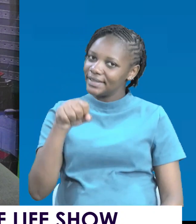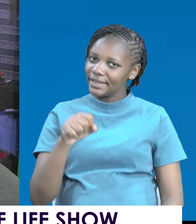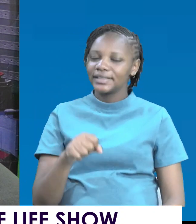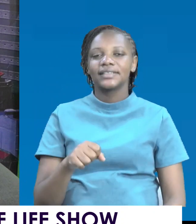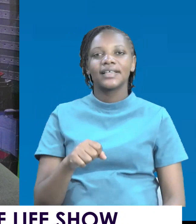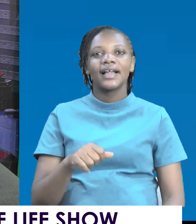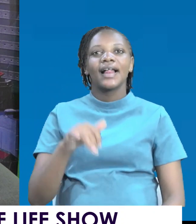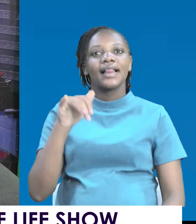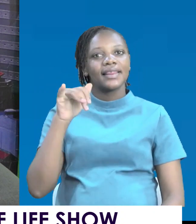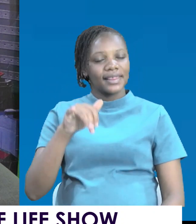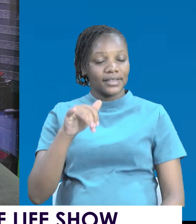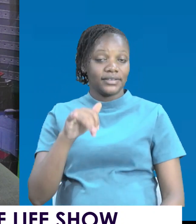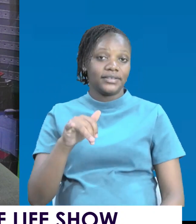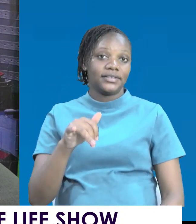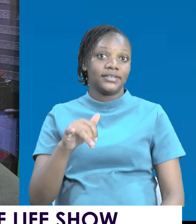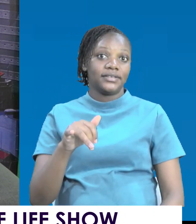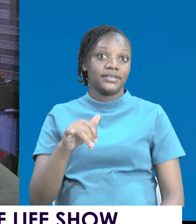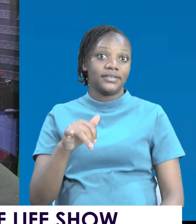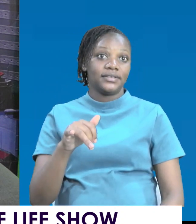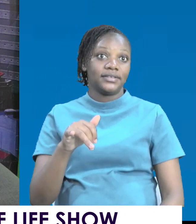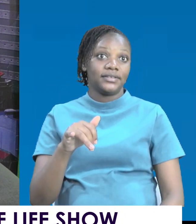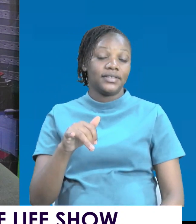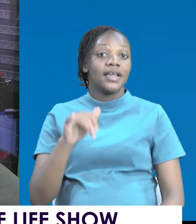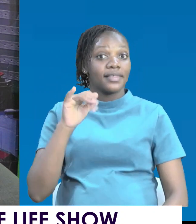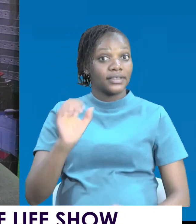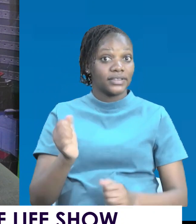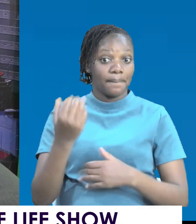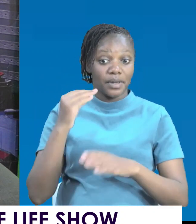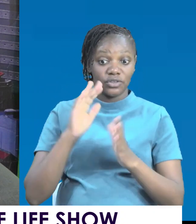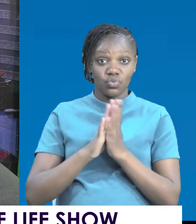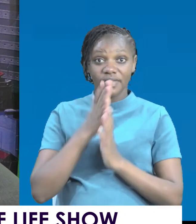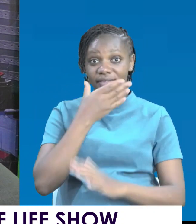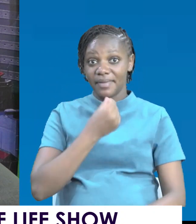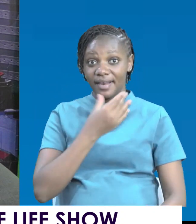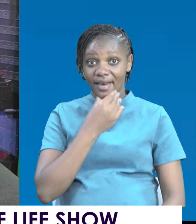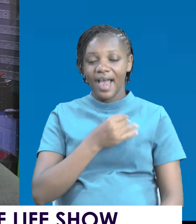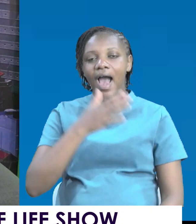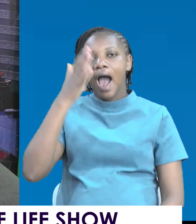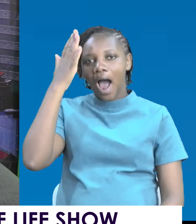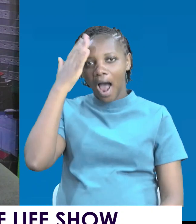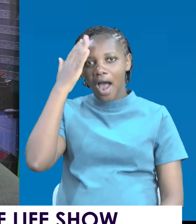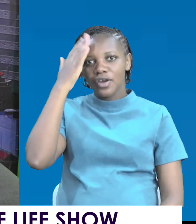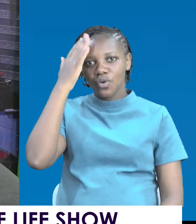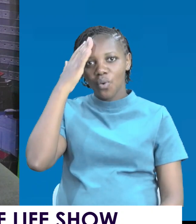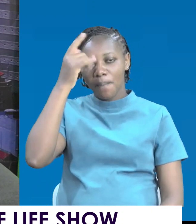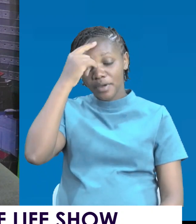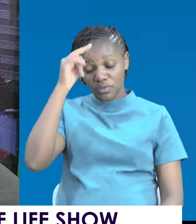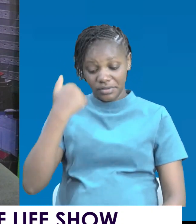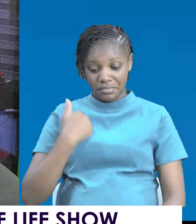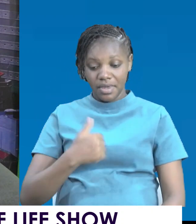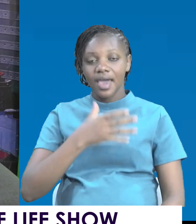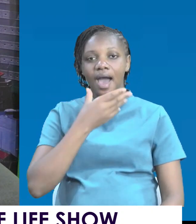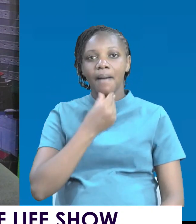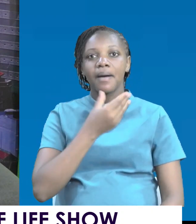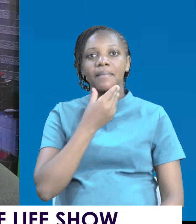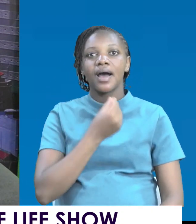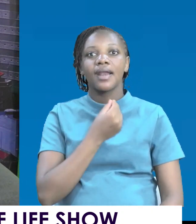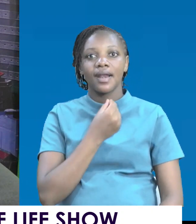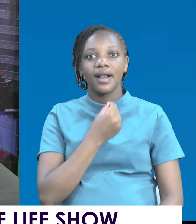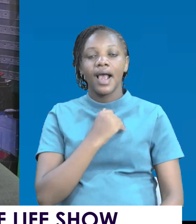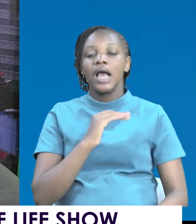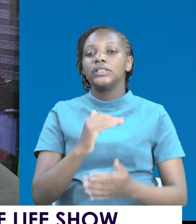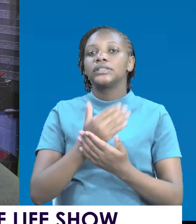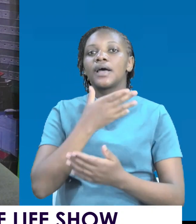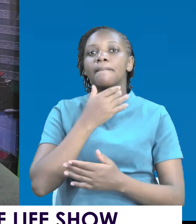is excruciating to men. I know it. I know men. I know because I am a man. They